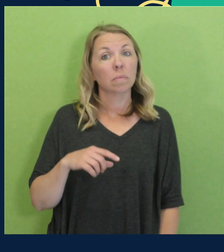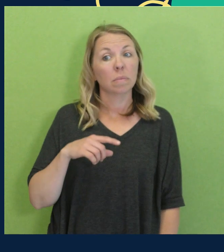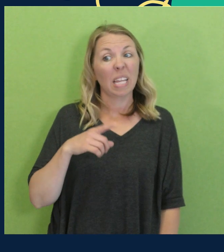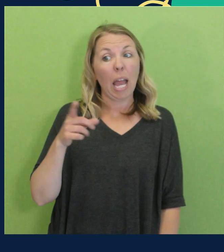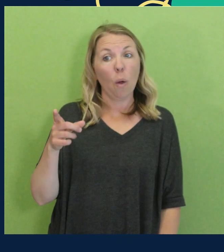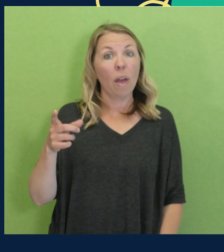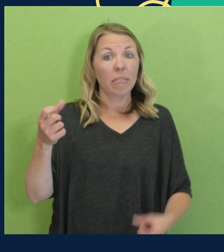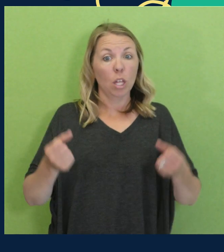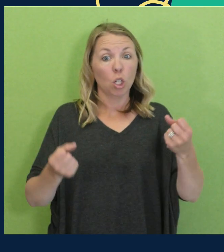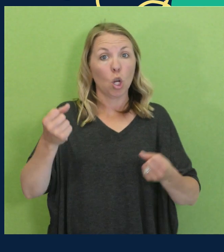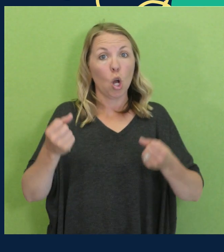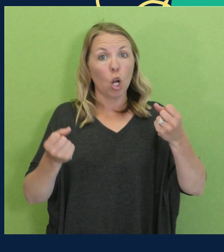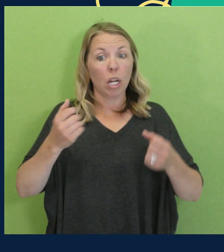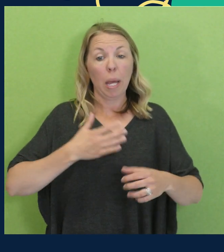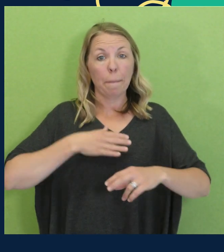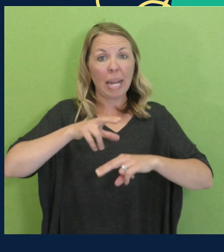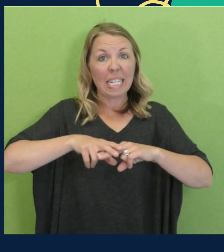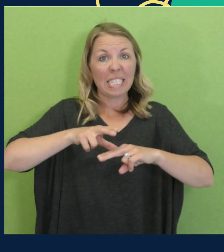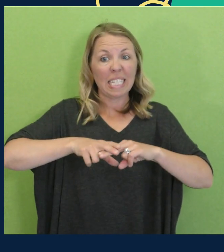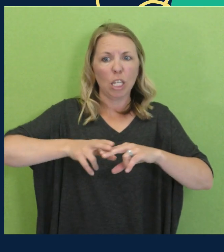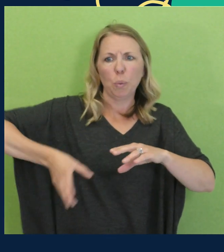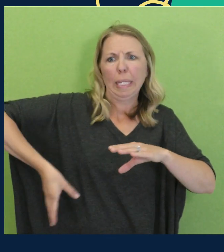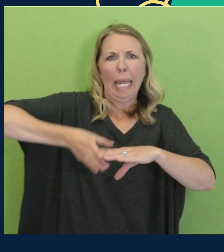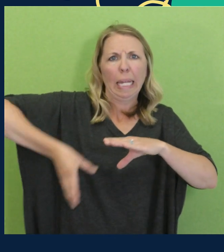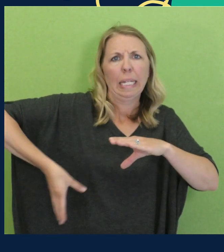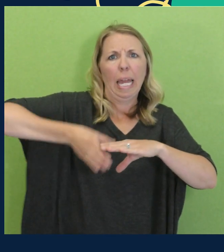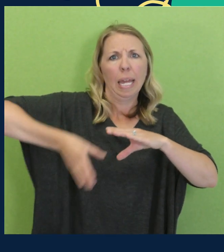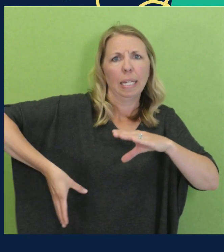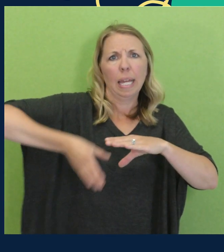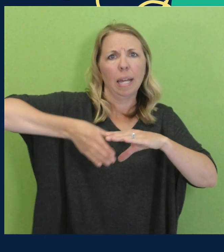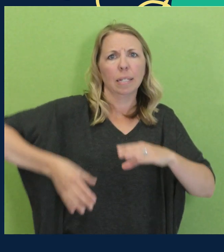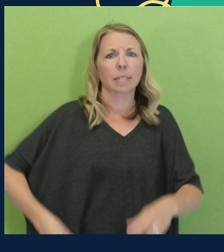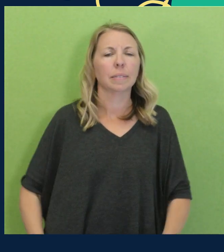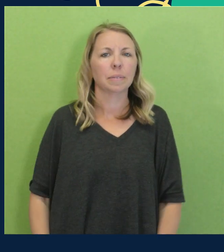Off in the car, you kept kicking my seat.